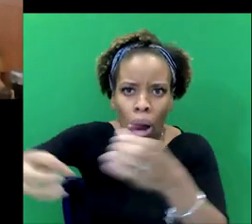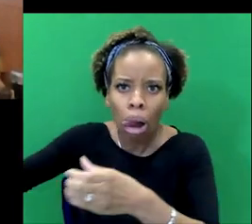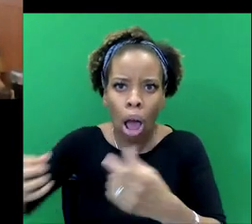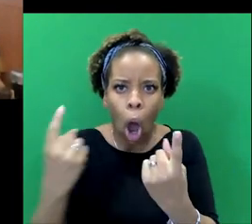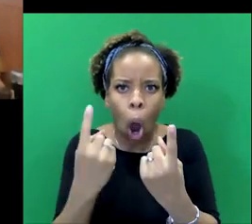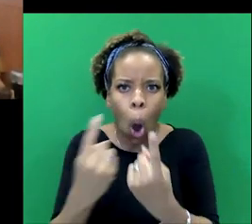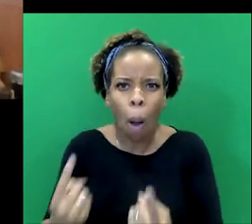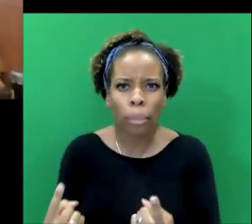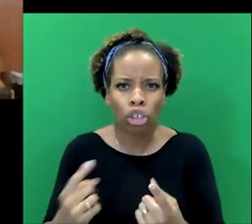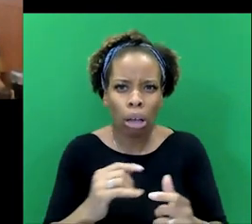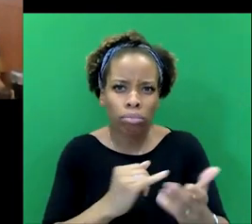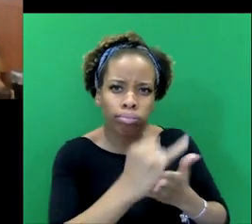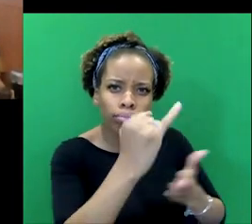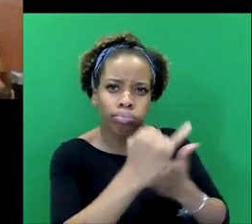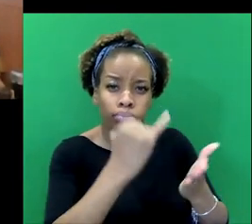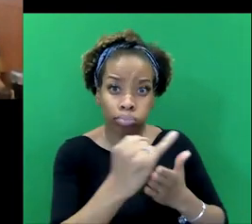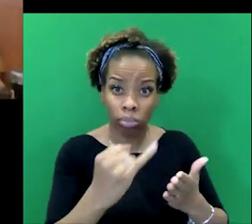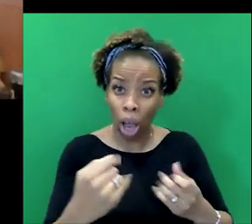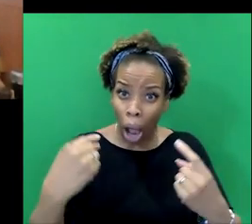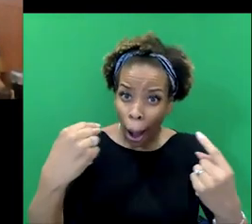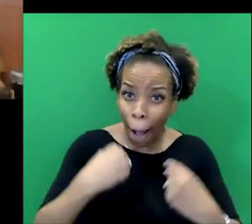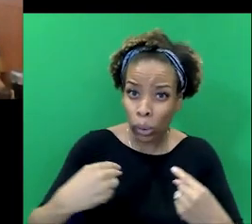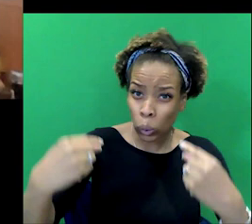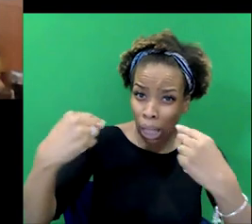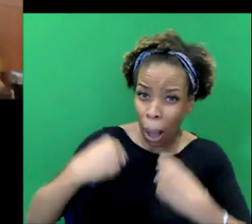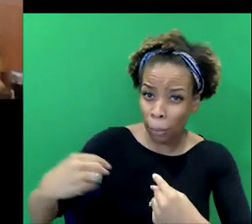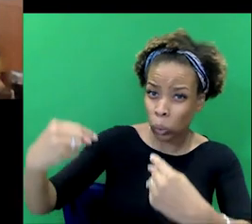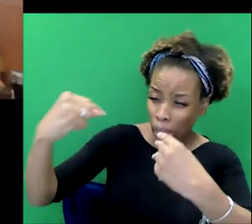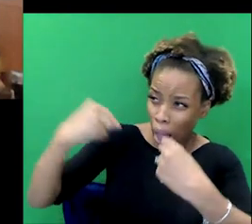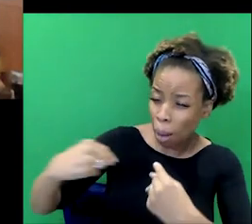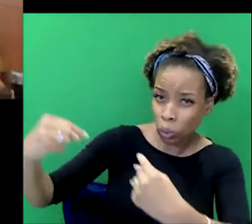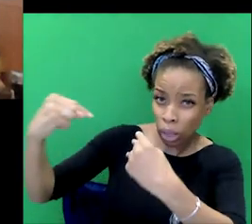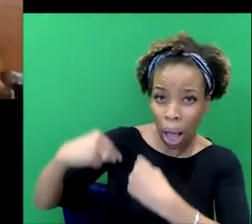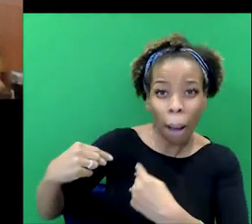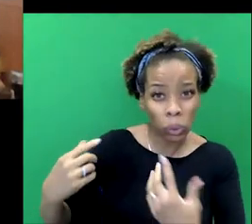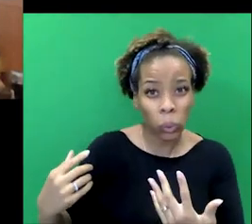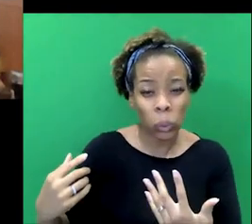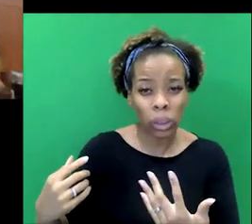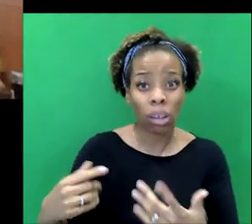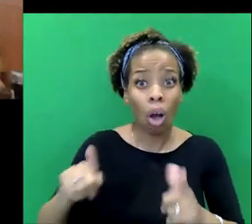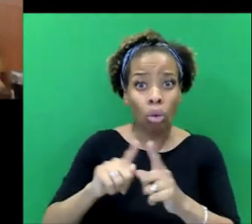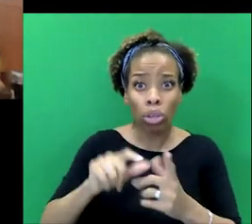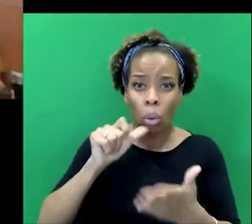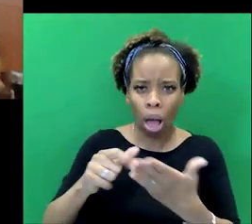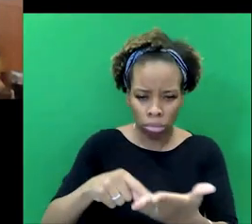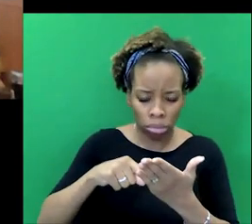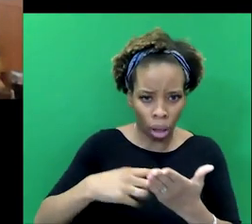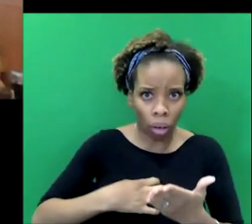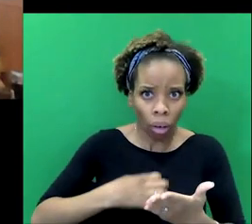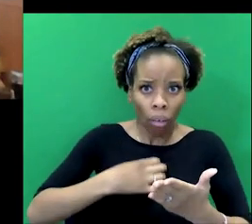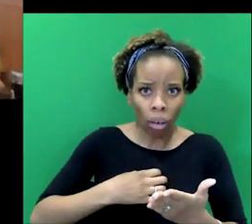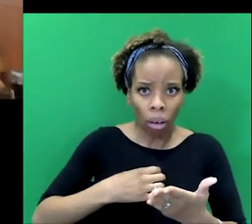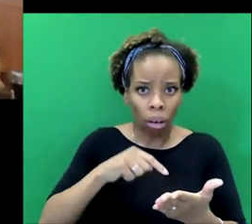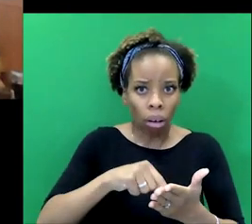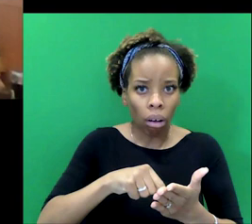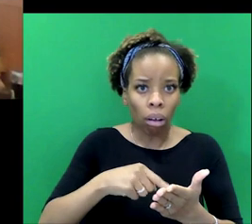really, you know, really abusive letters. And quite frightening, some of them saying they're going to, you know,